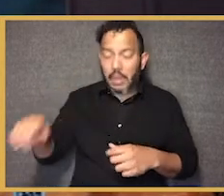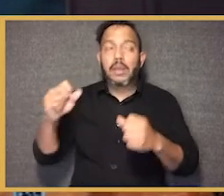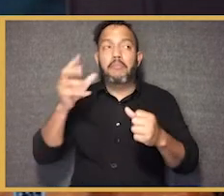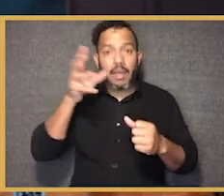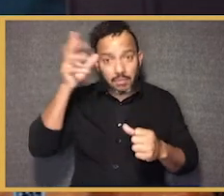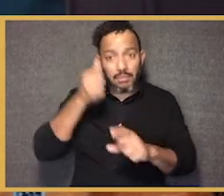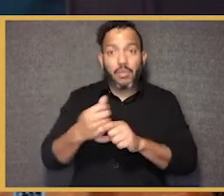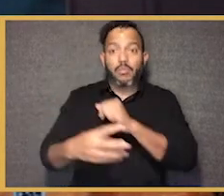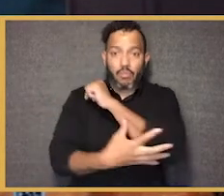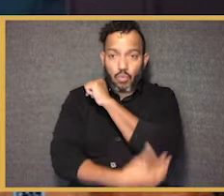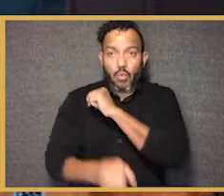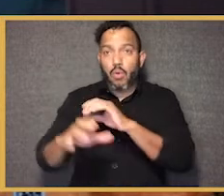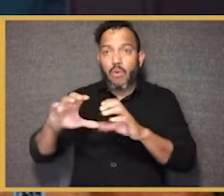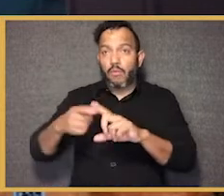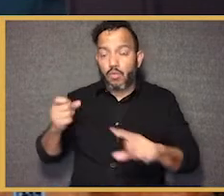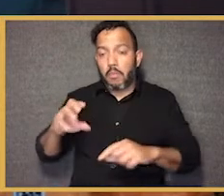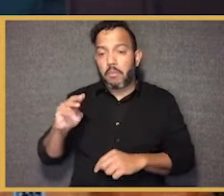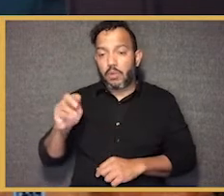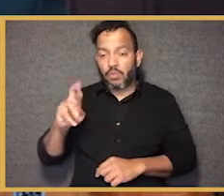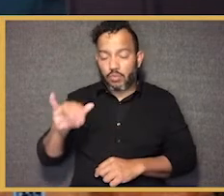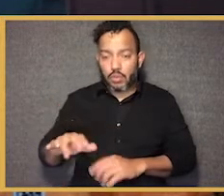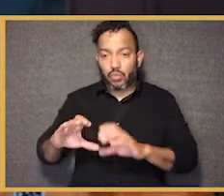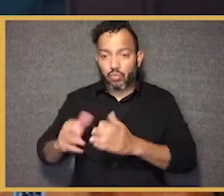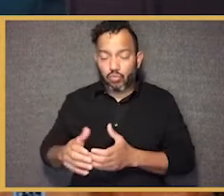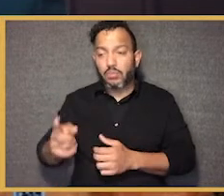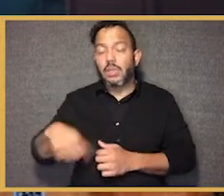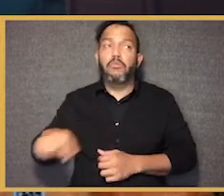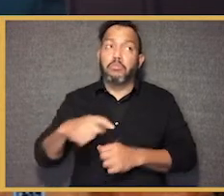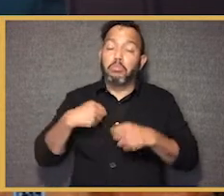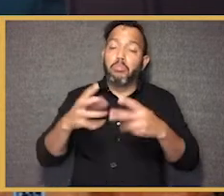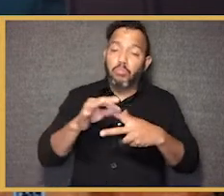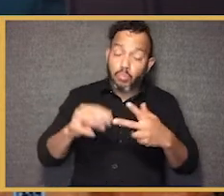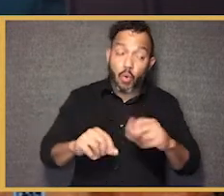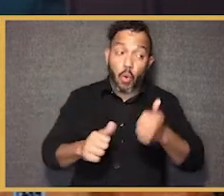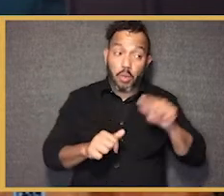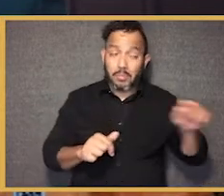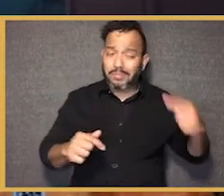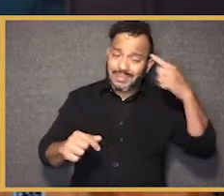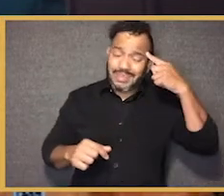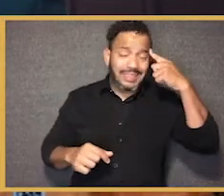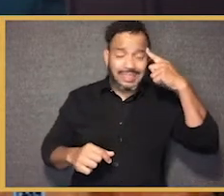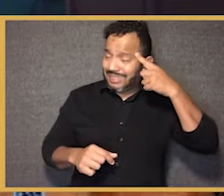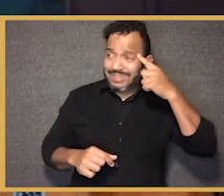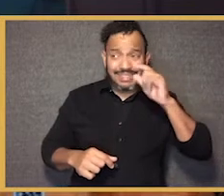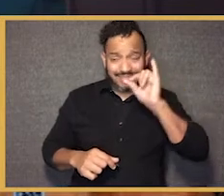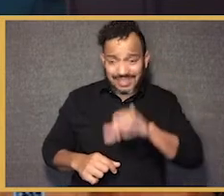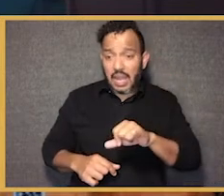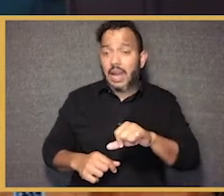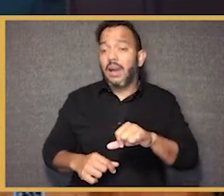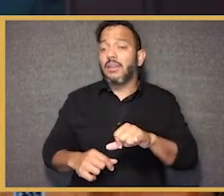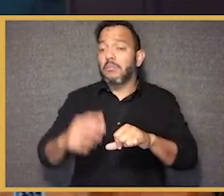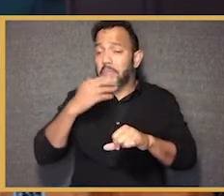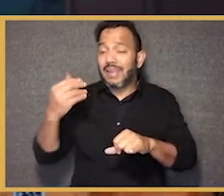for many poor and minority parents who want the best for their children. Others fear that school choices become a means for